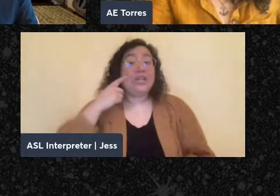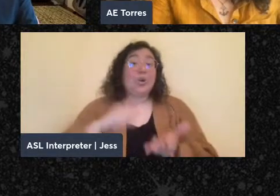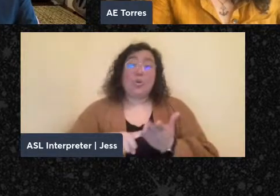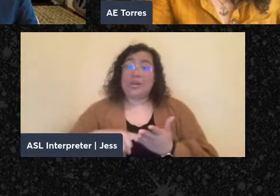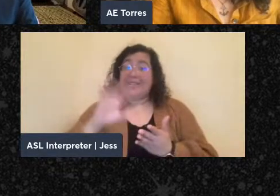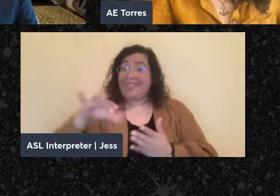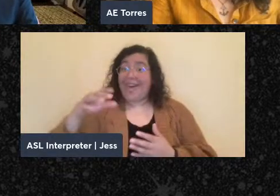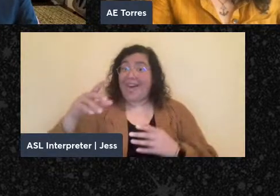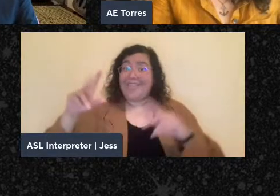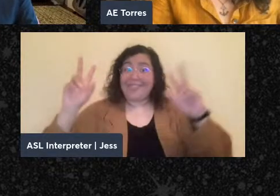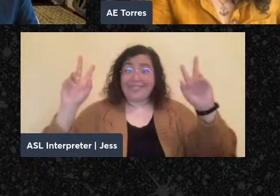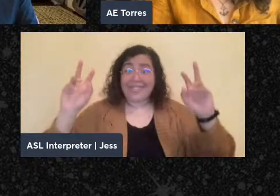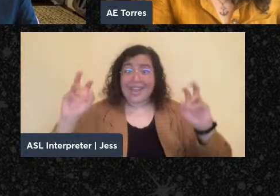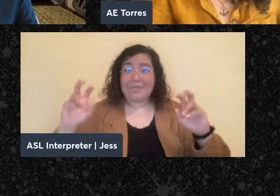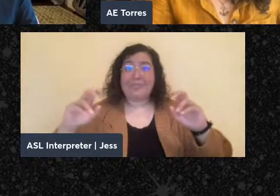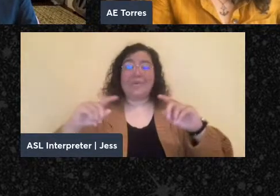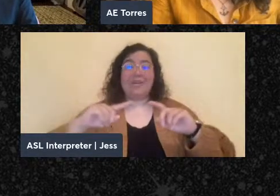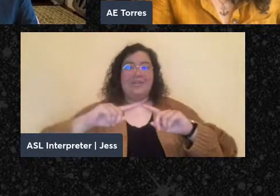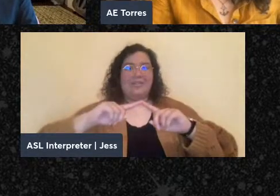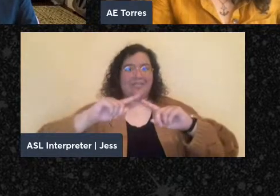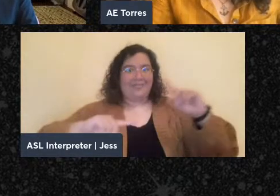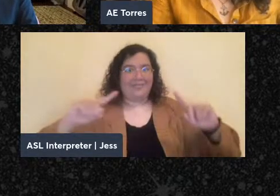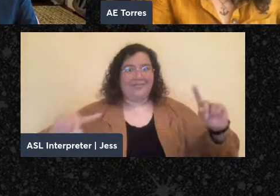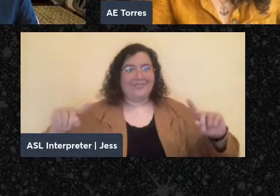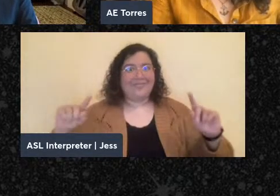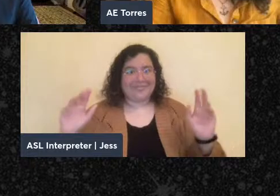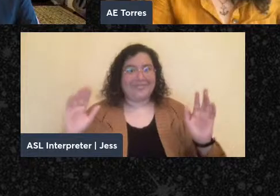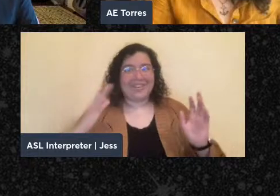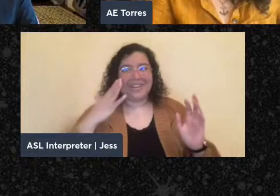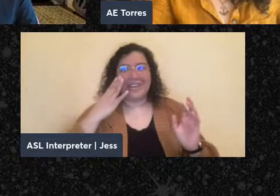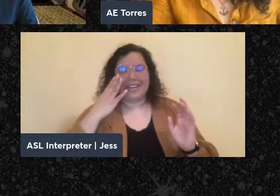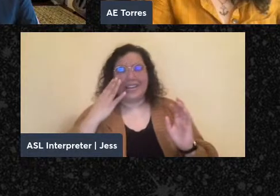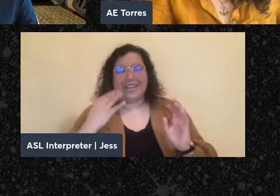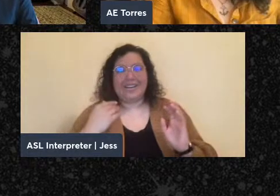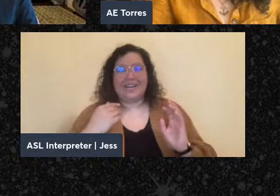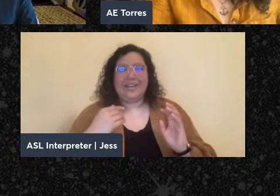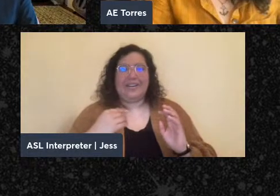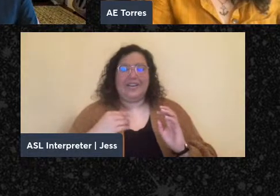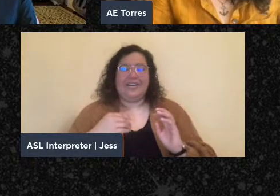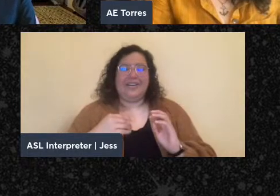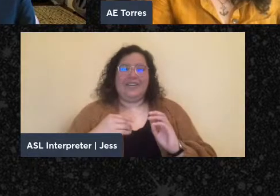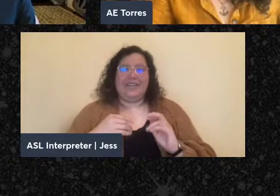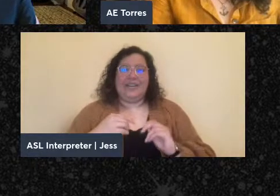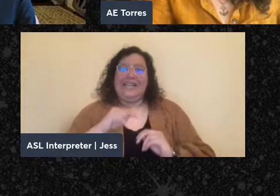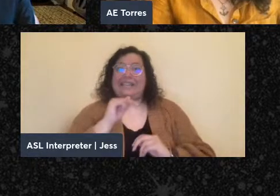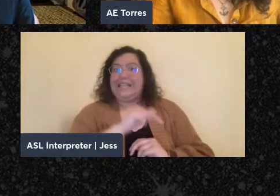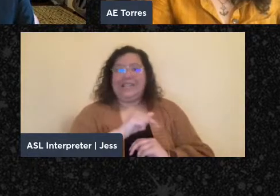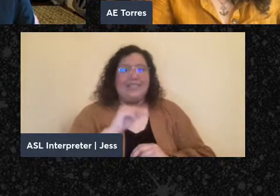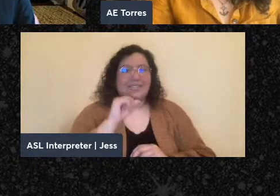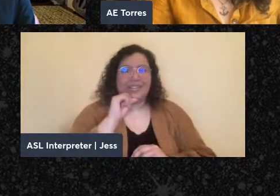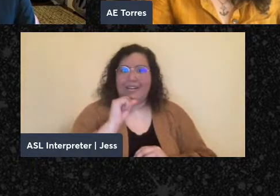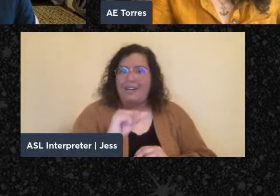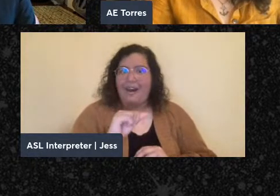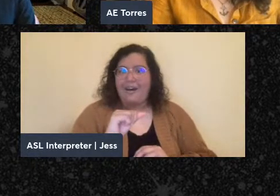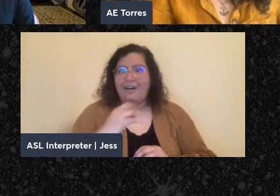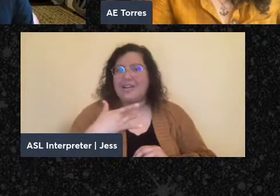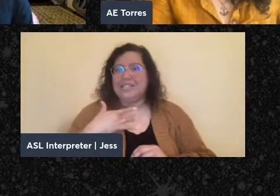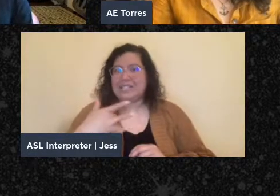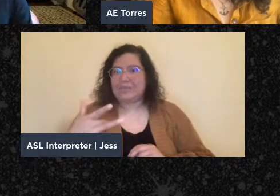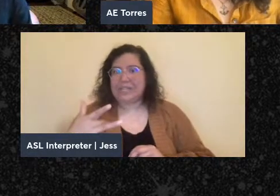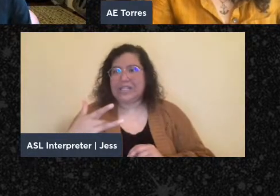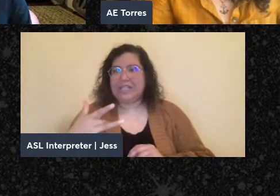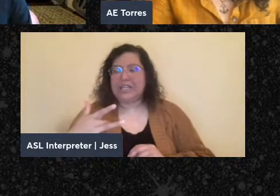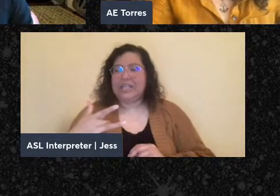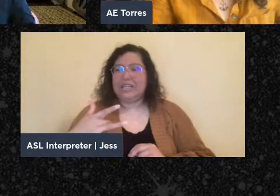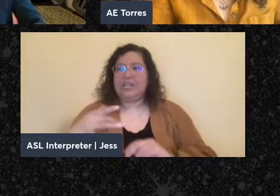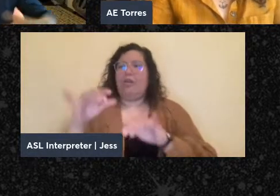theme in a lot of these examples, right, which are not generally the sort of, right, the universalist, well, we're all going